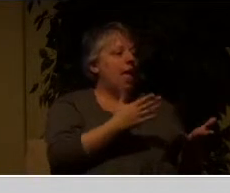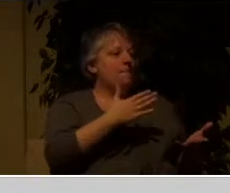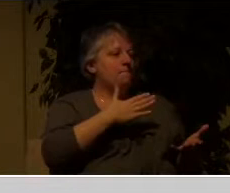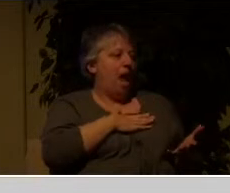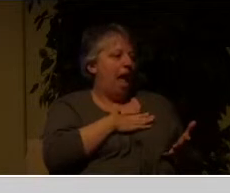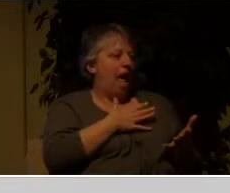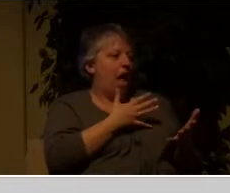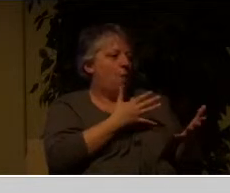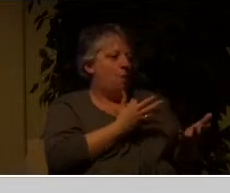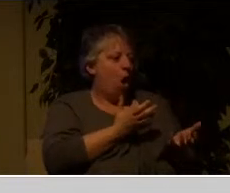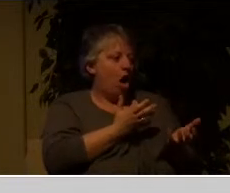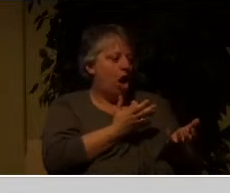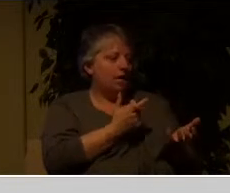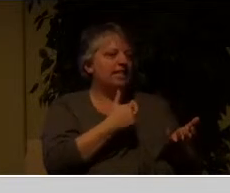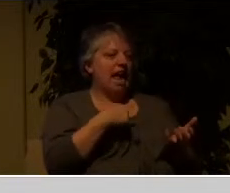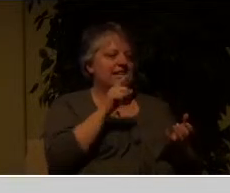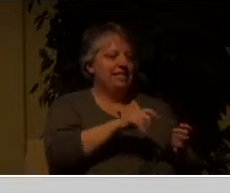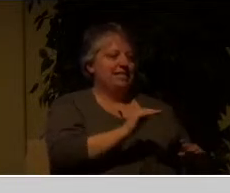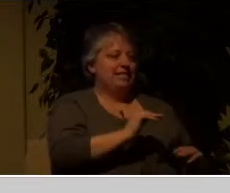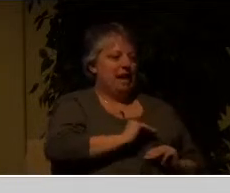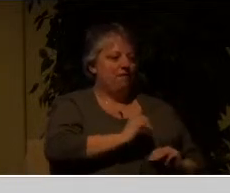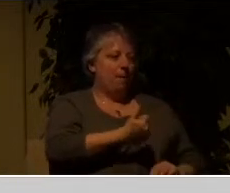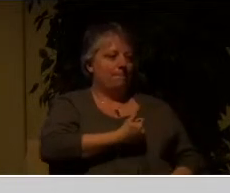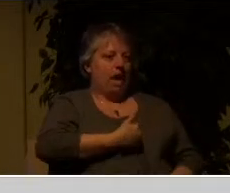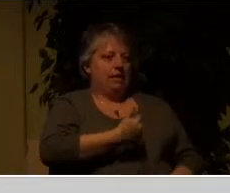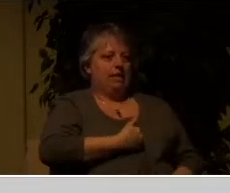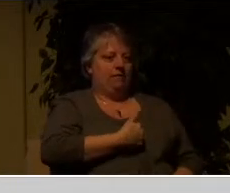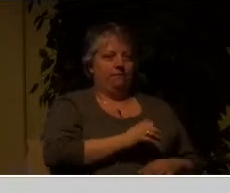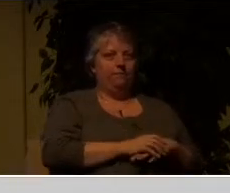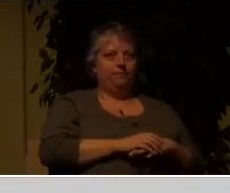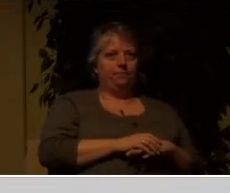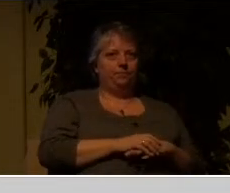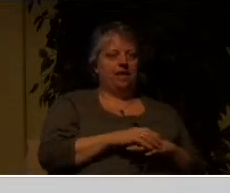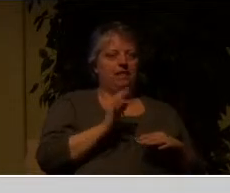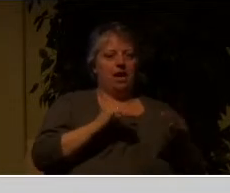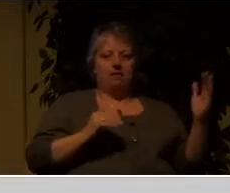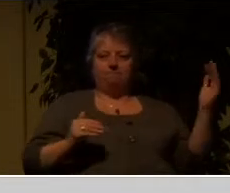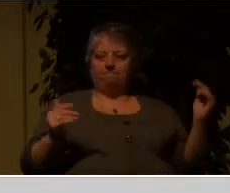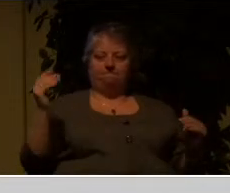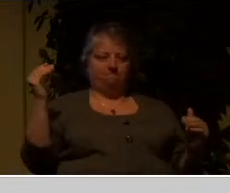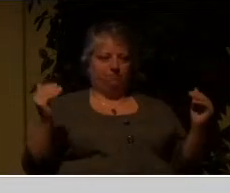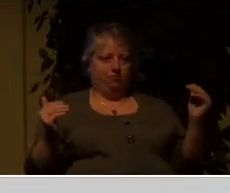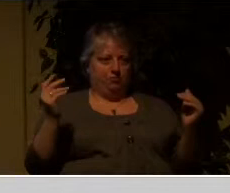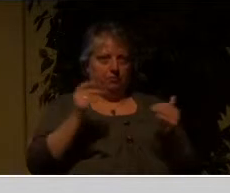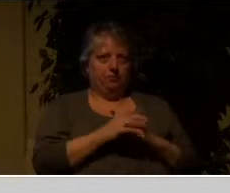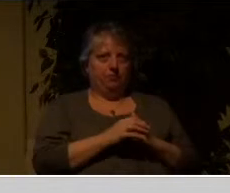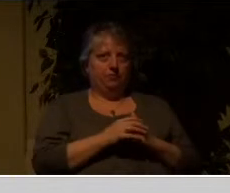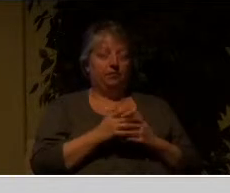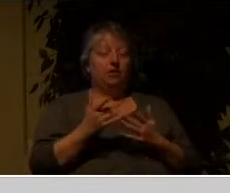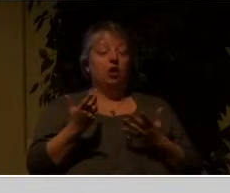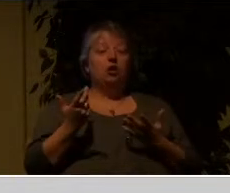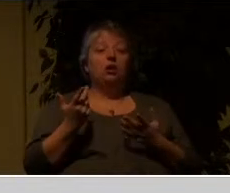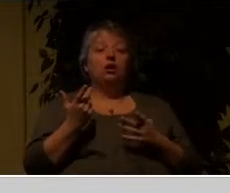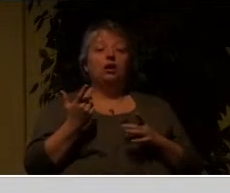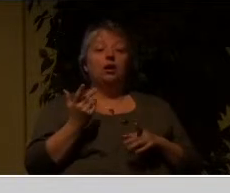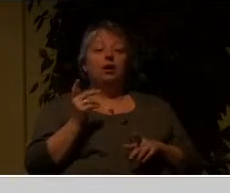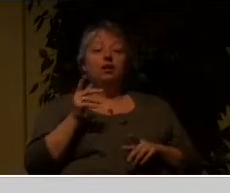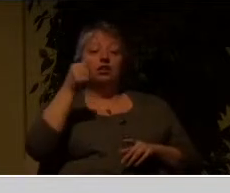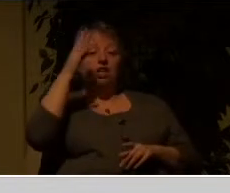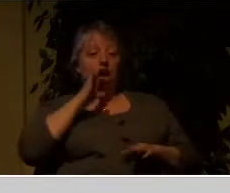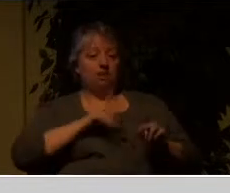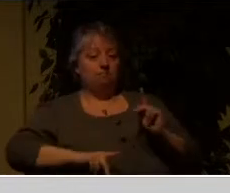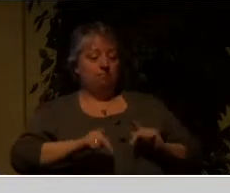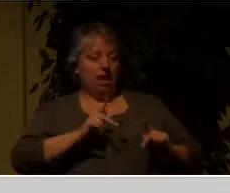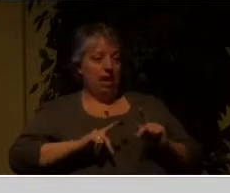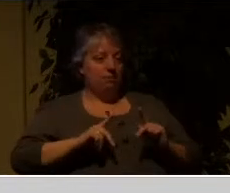To the degree, to the degree to which God's people begin to embody these values, and